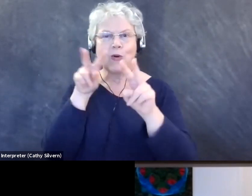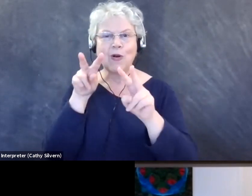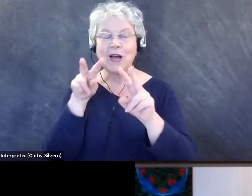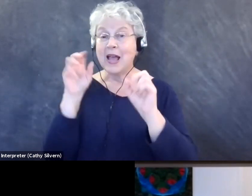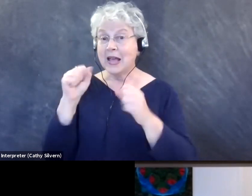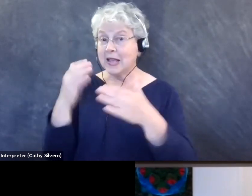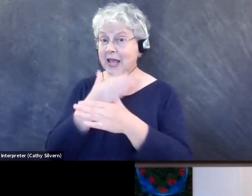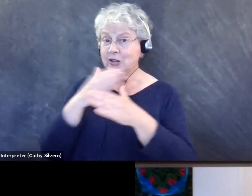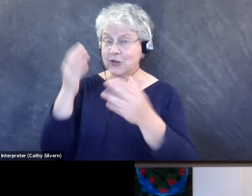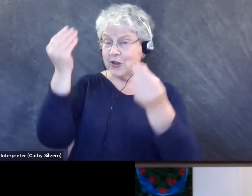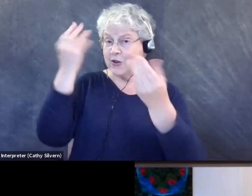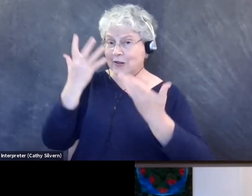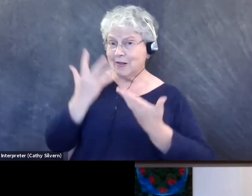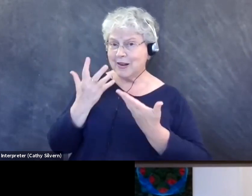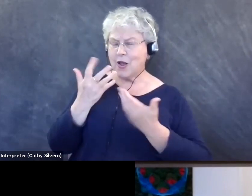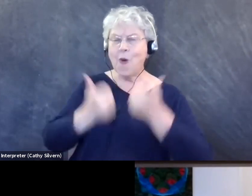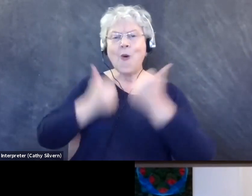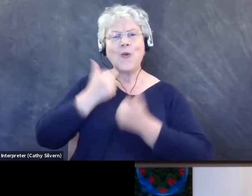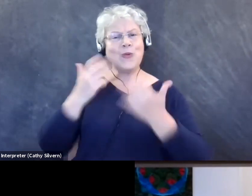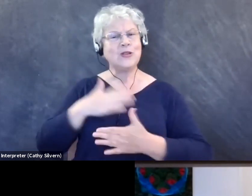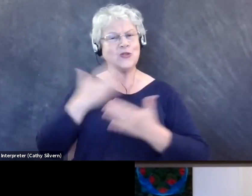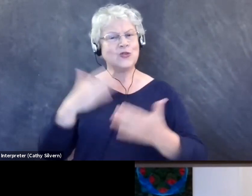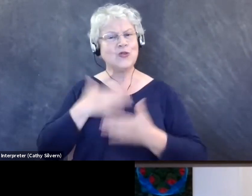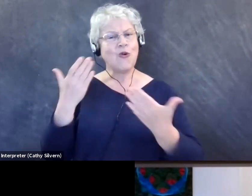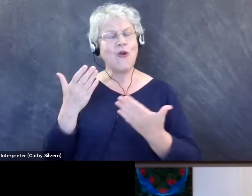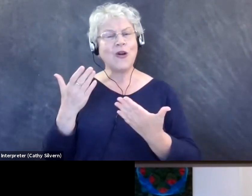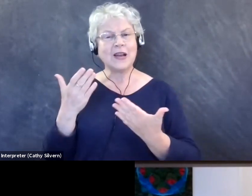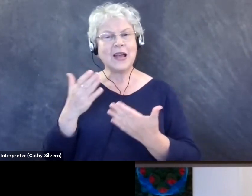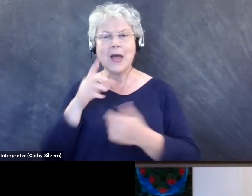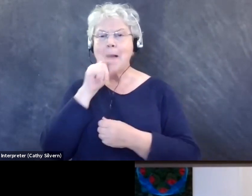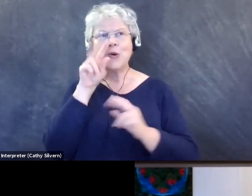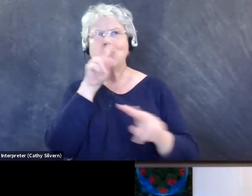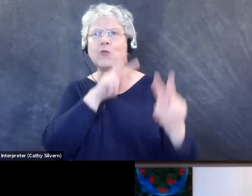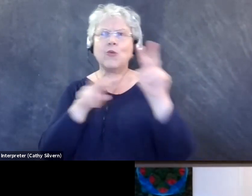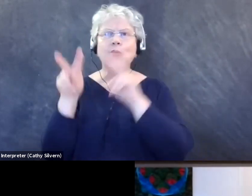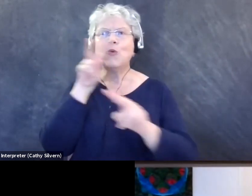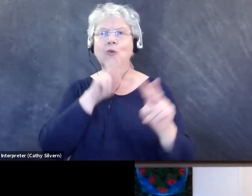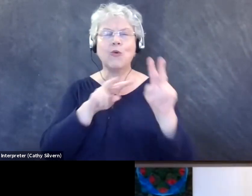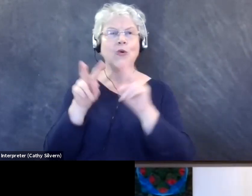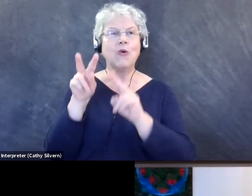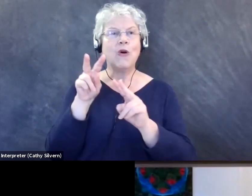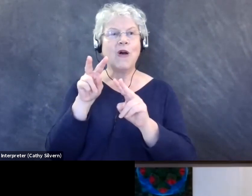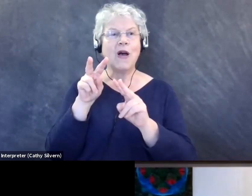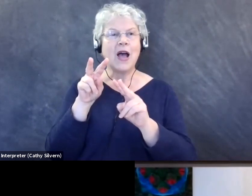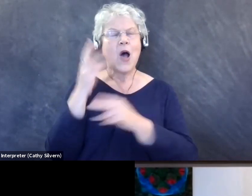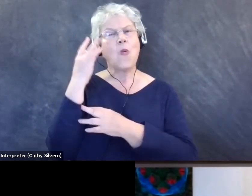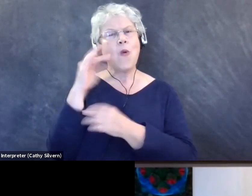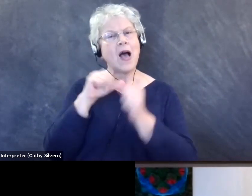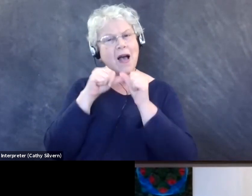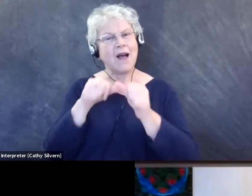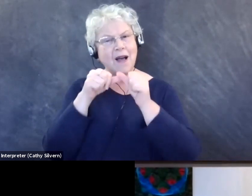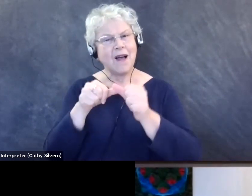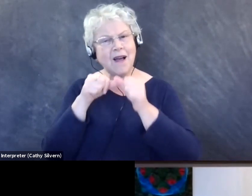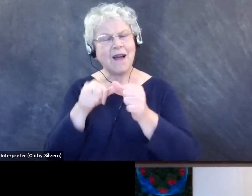about what, which of those joys that birding keeps bringing you back to,